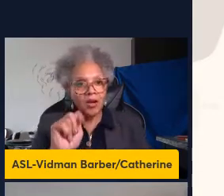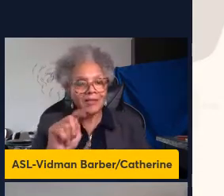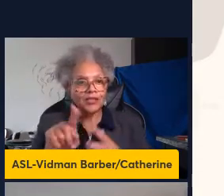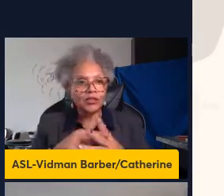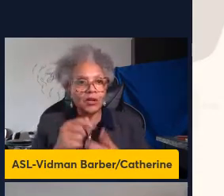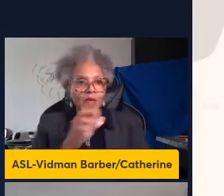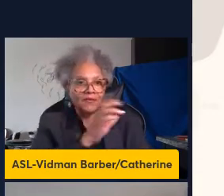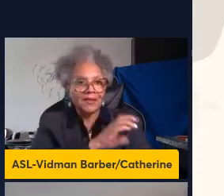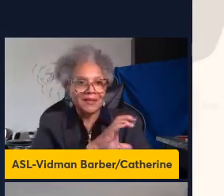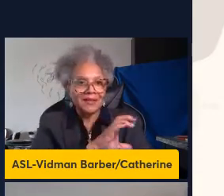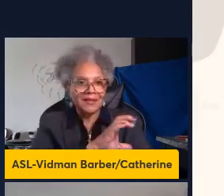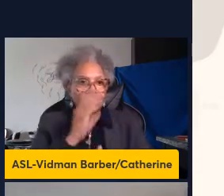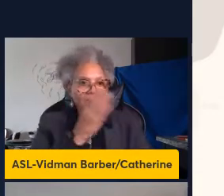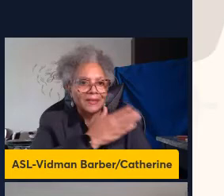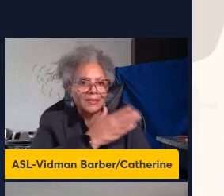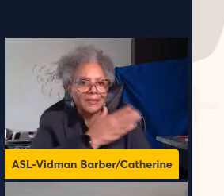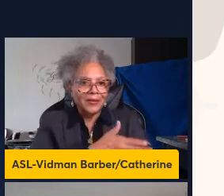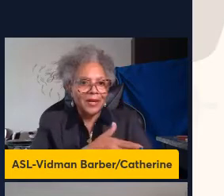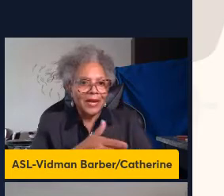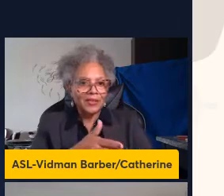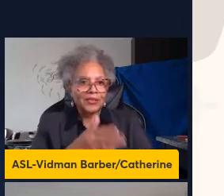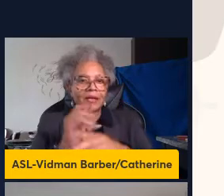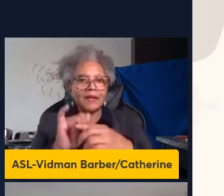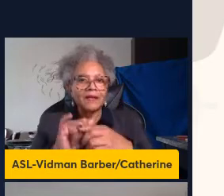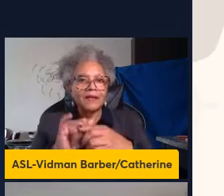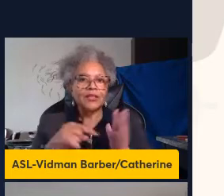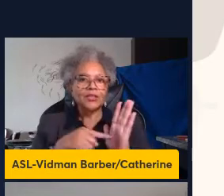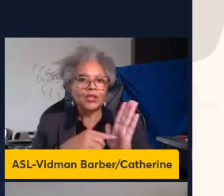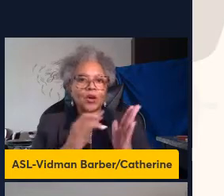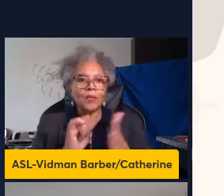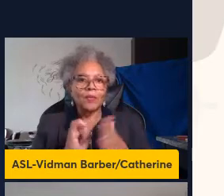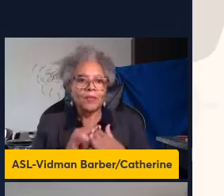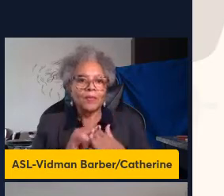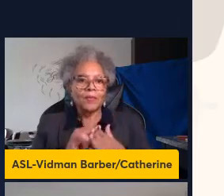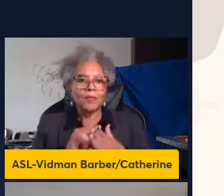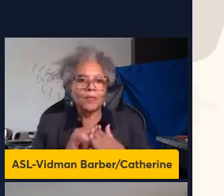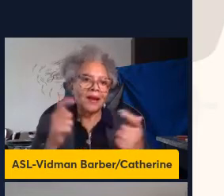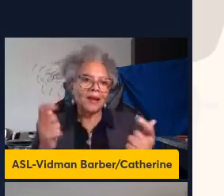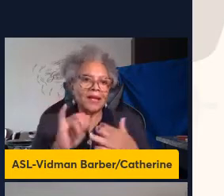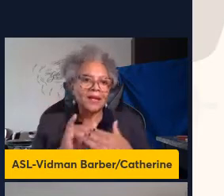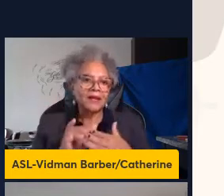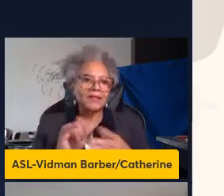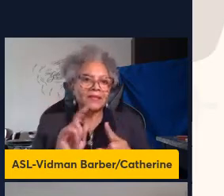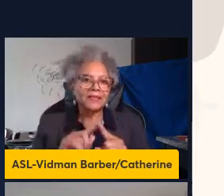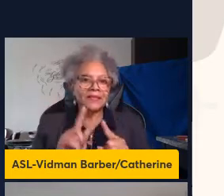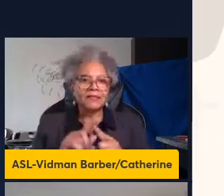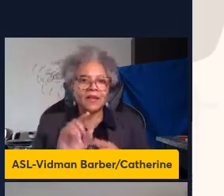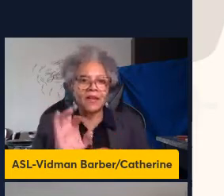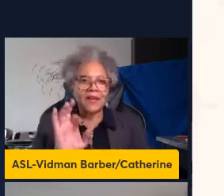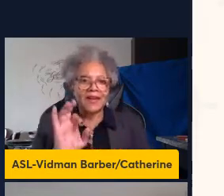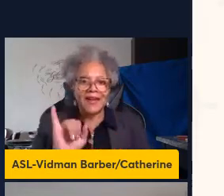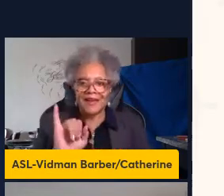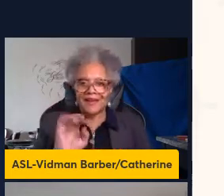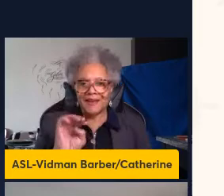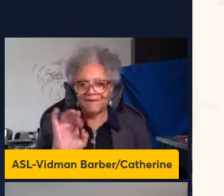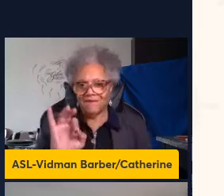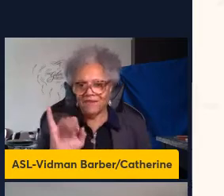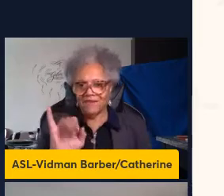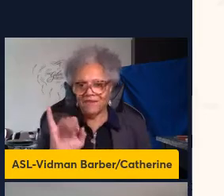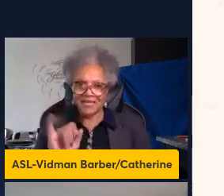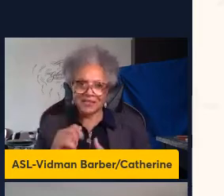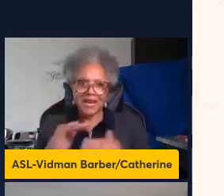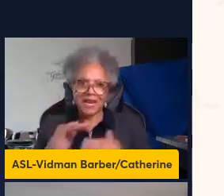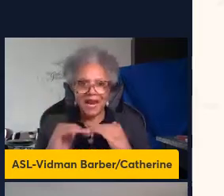which is characterized by massive production of cytokine and inflammation levels risk factors